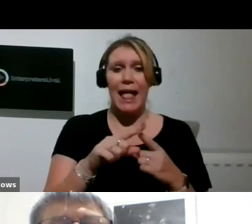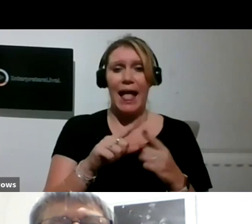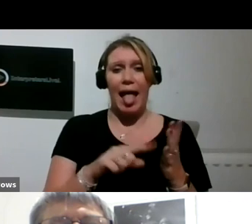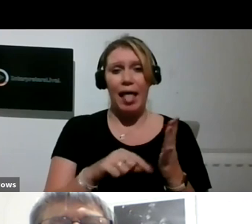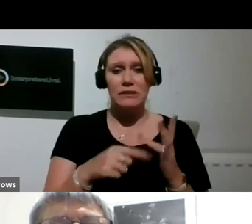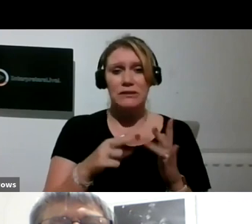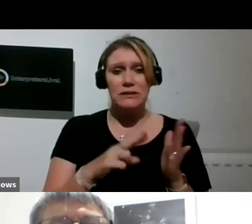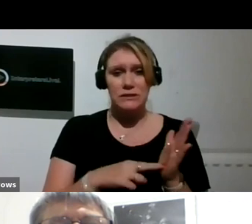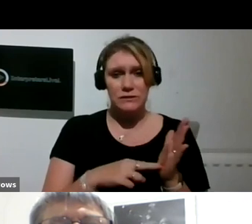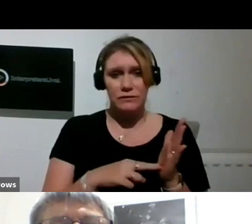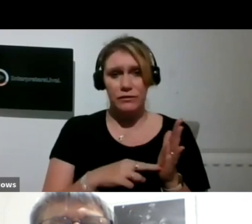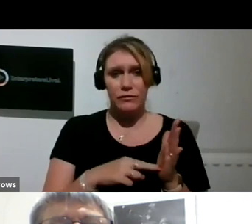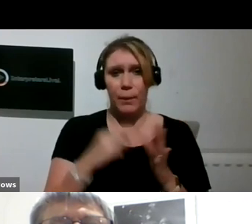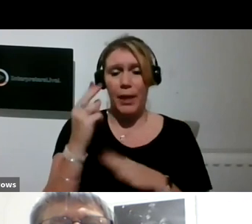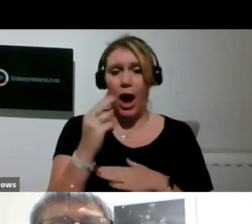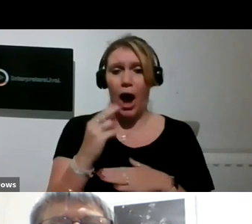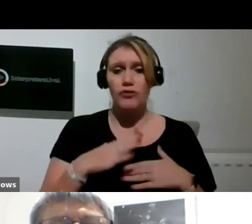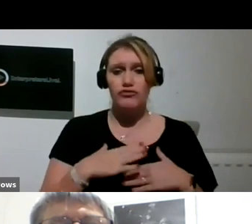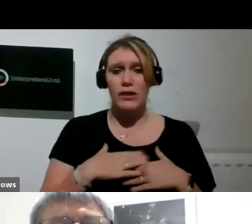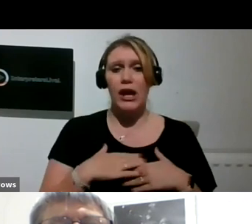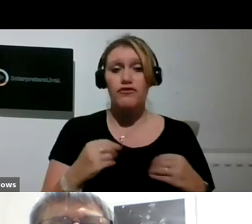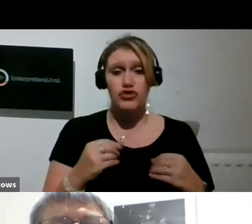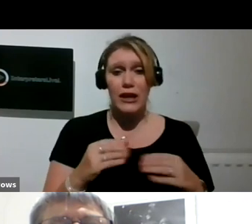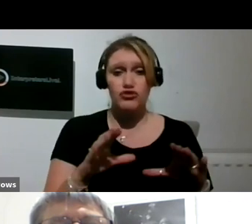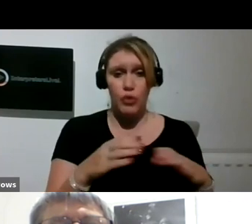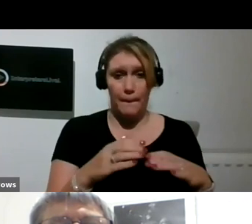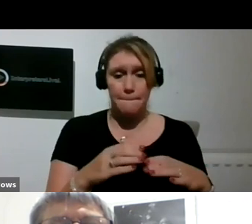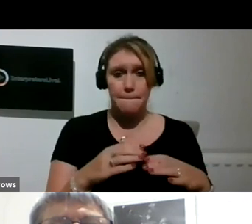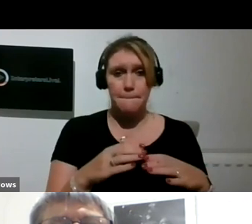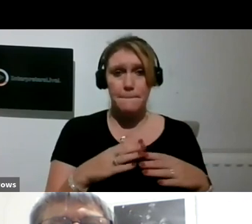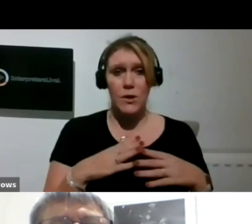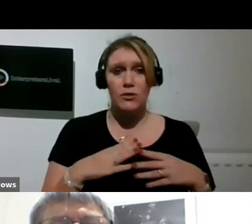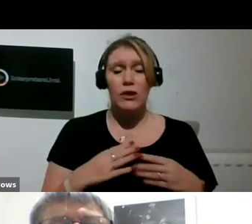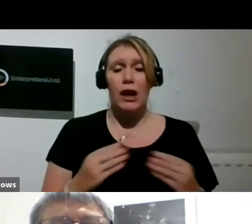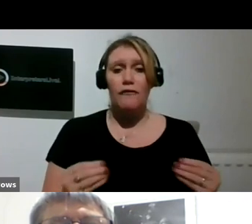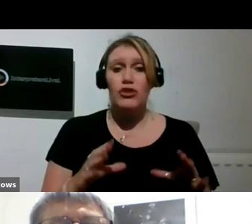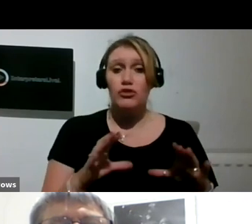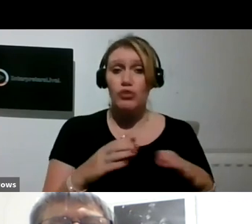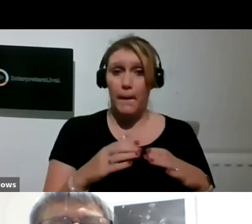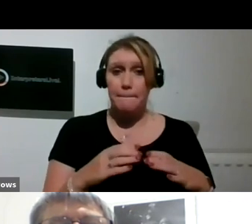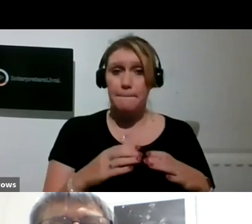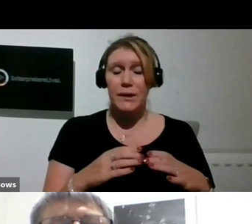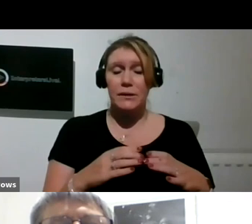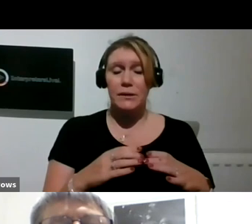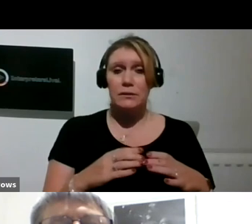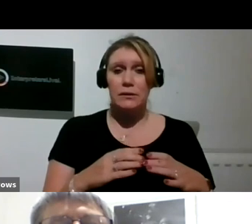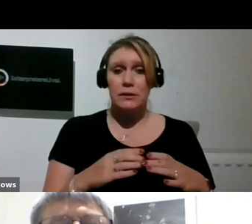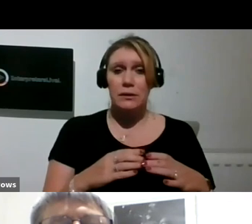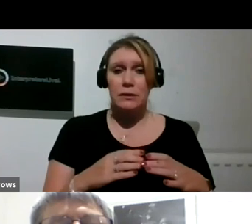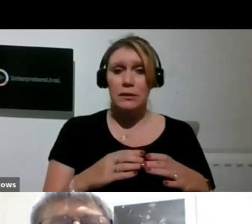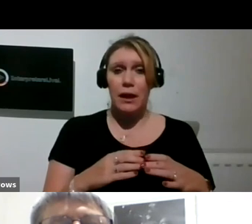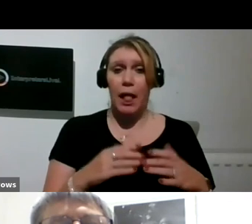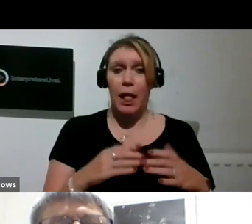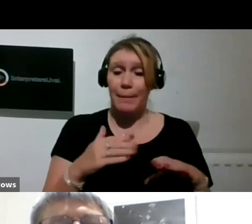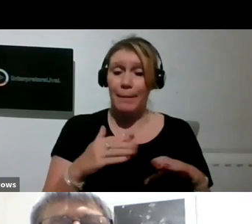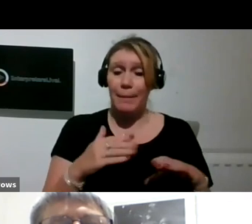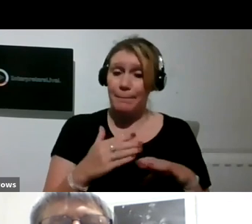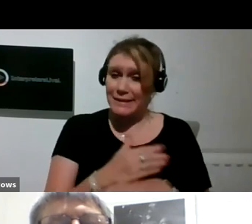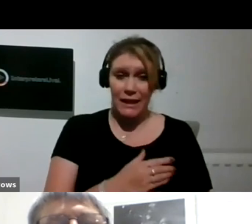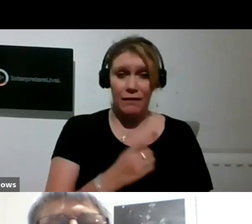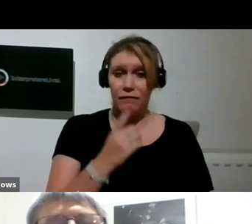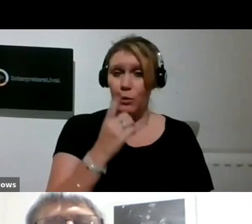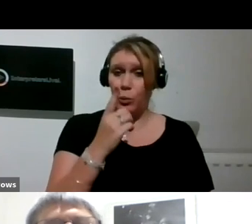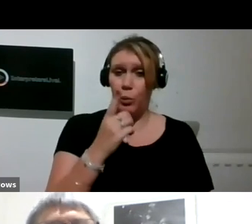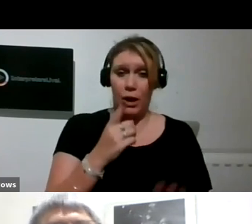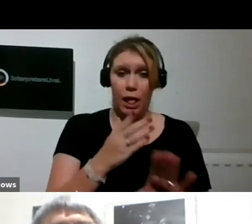pieces is in this exhibition. And I have to say the Art Recovery Group has been busy for the last year and a half.